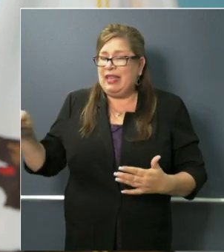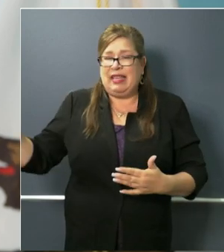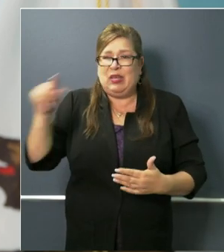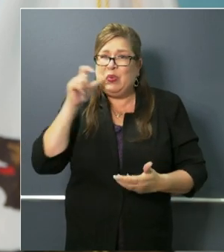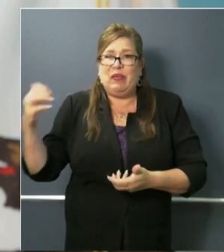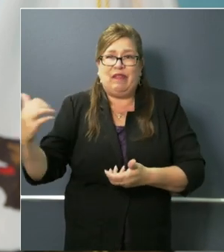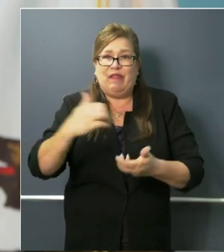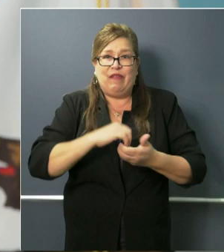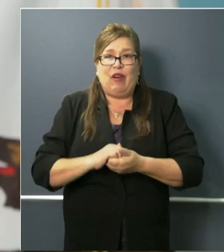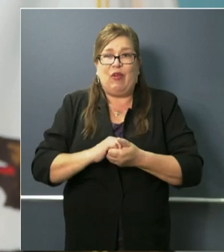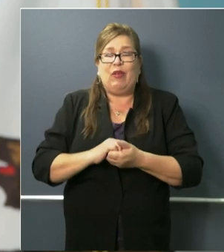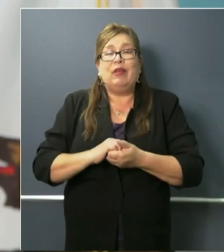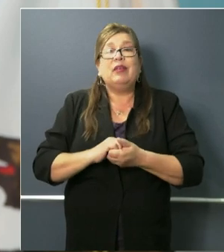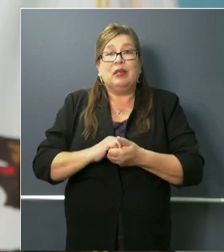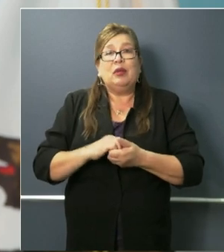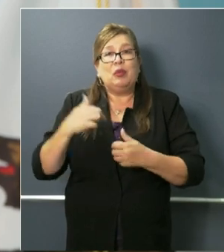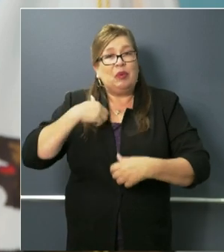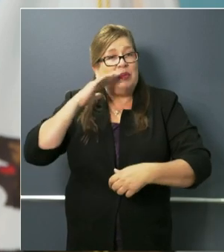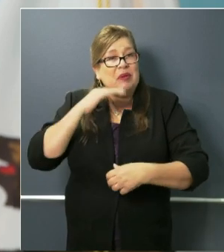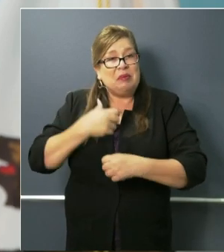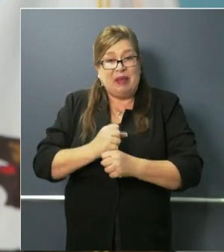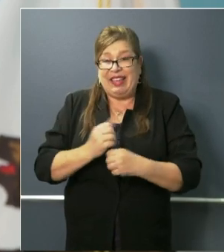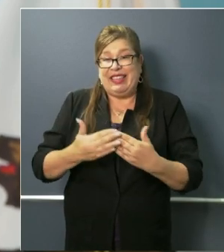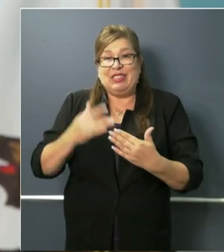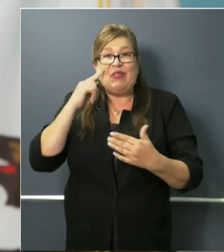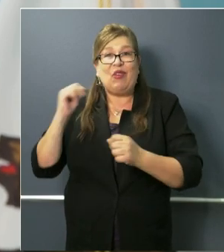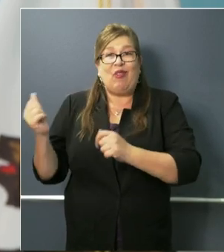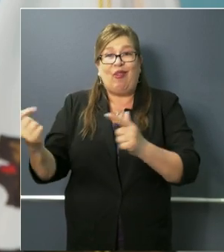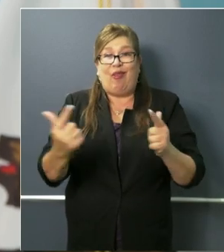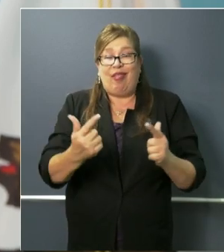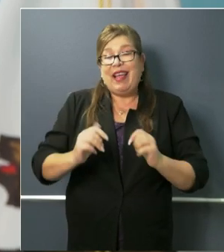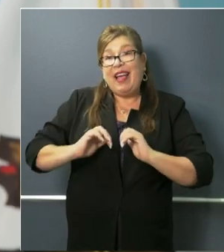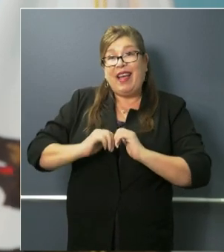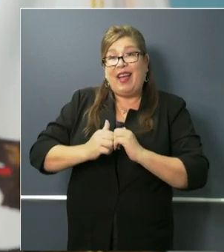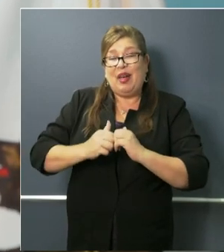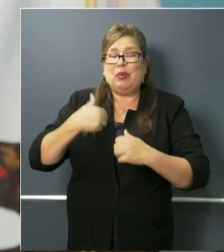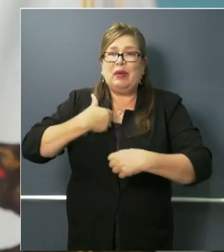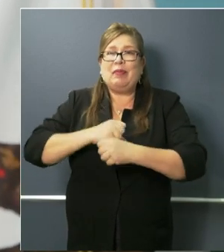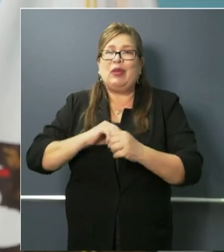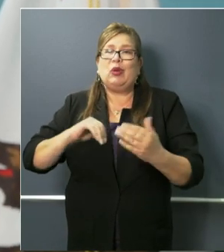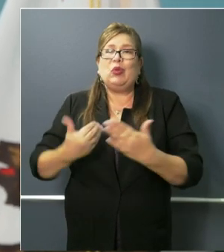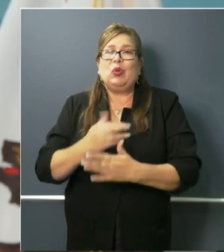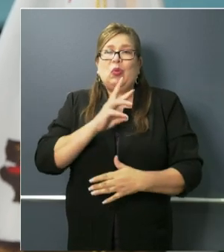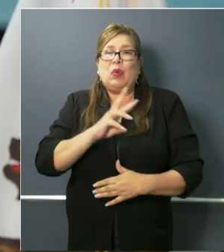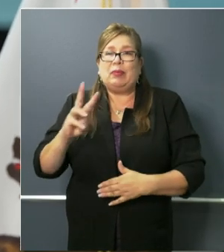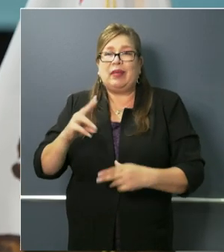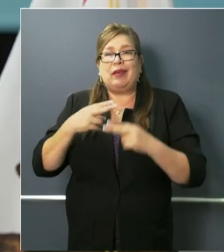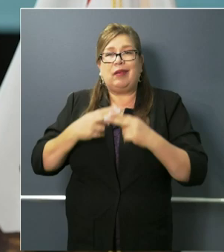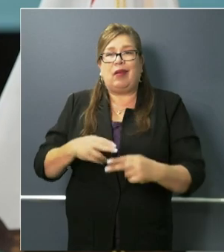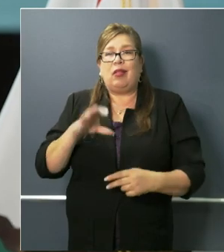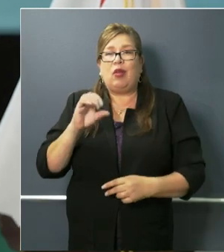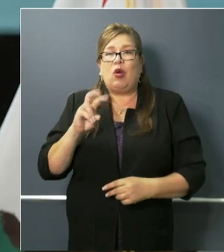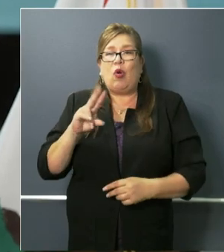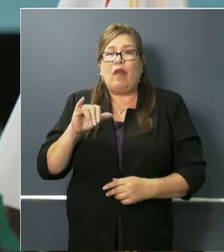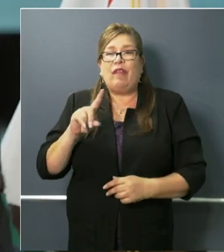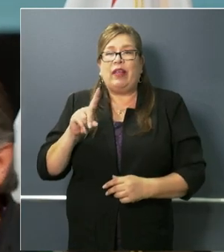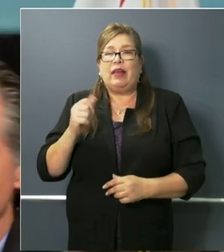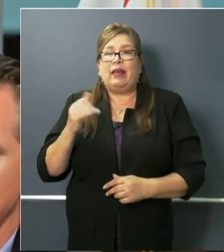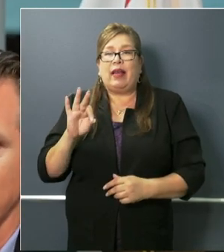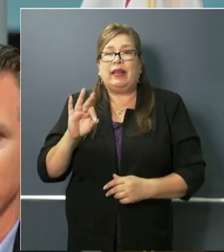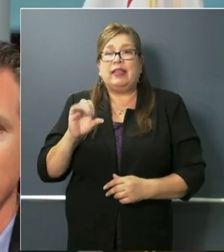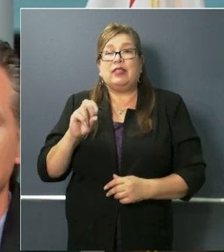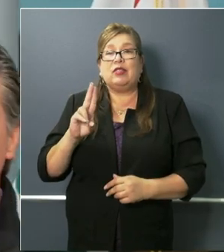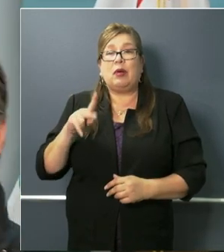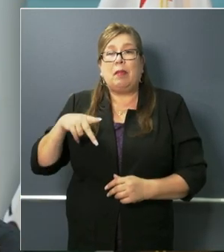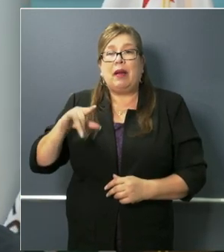we want to make it a little bit easier for everybody. So we created a new site called covid19supplies.ca